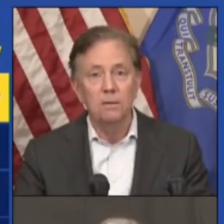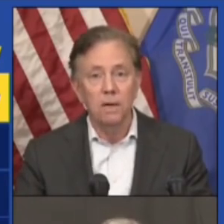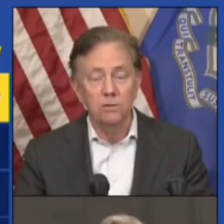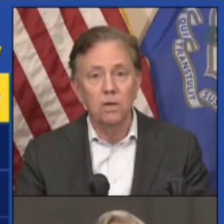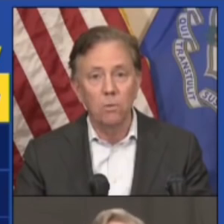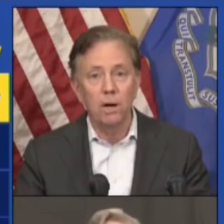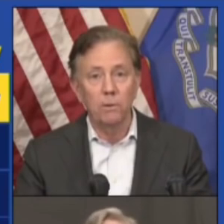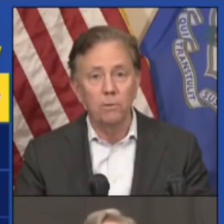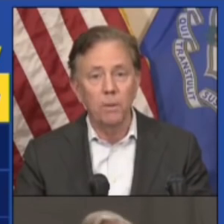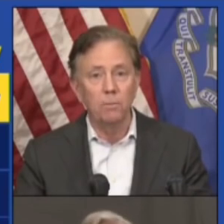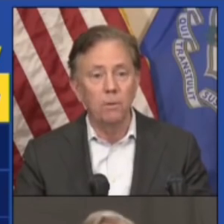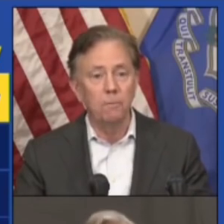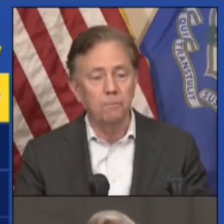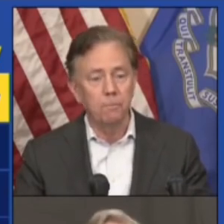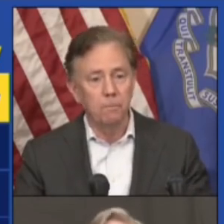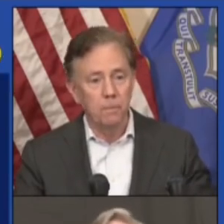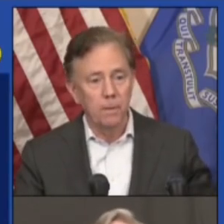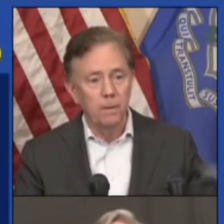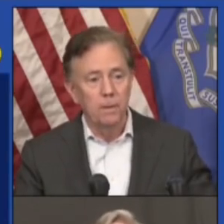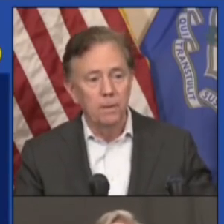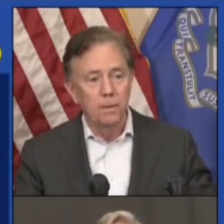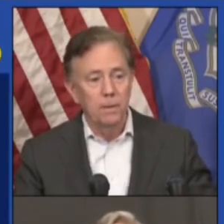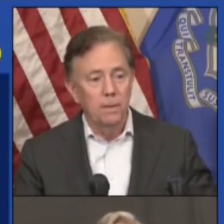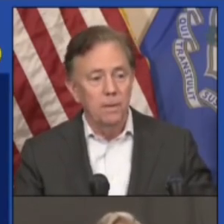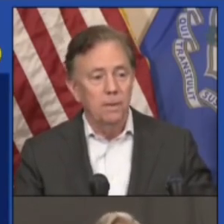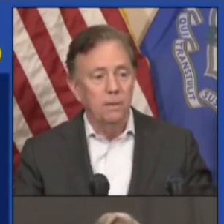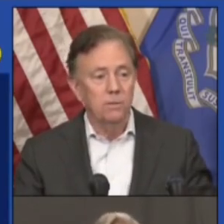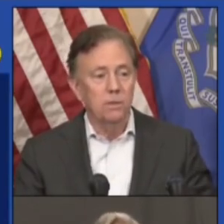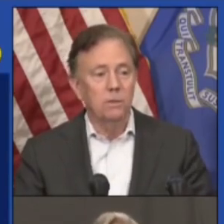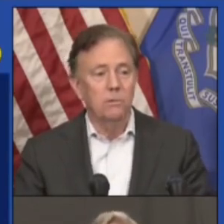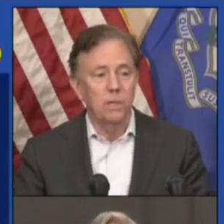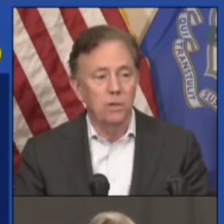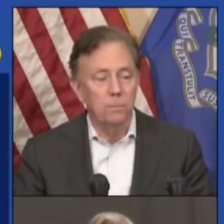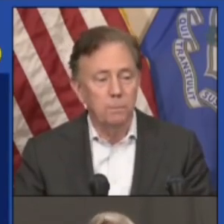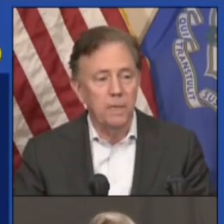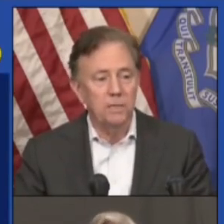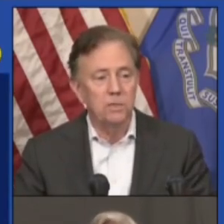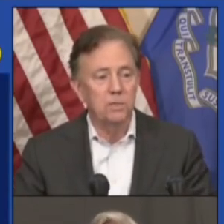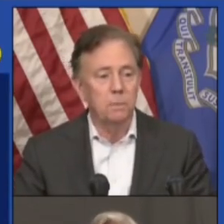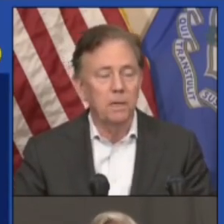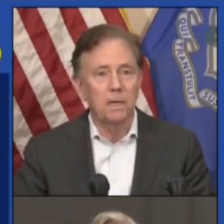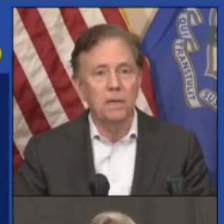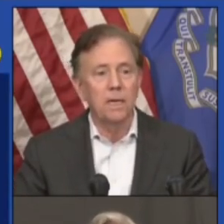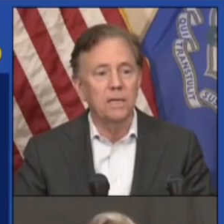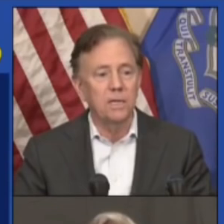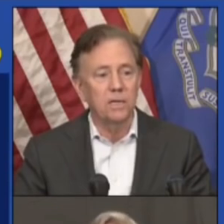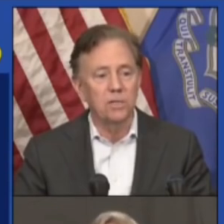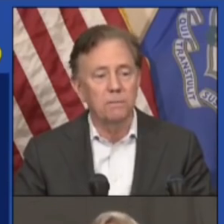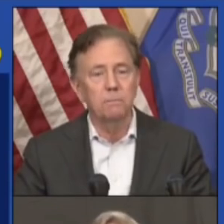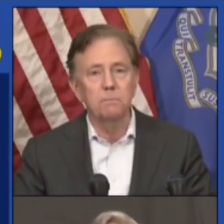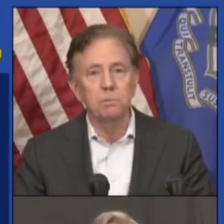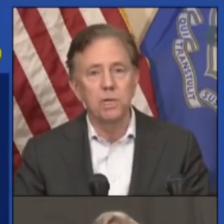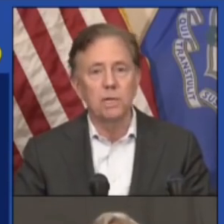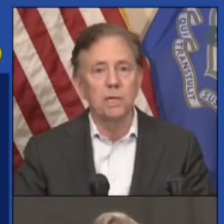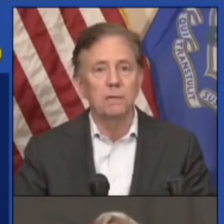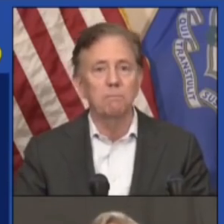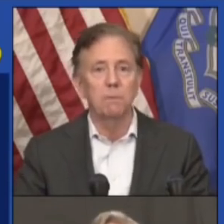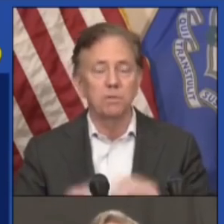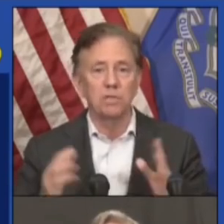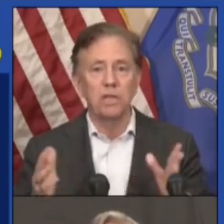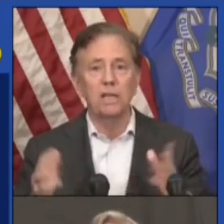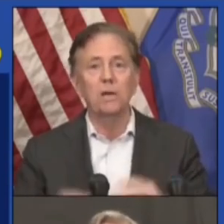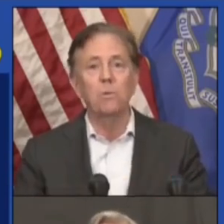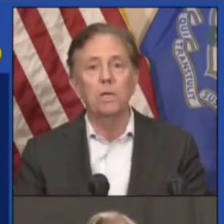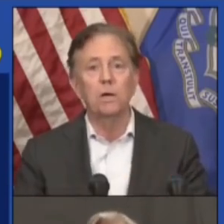And I'll tell you why we remember. There was a really good piece by Ken Dixon signaling